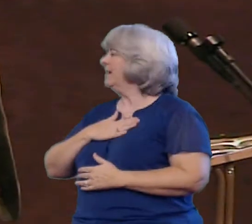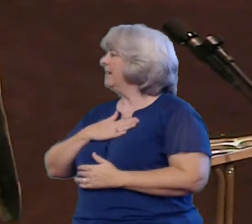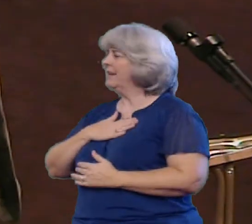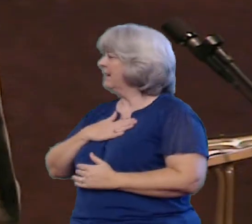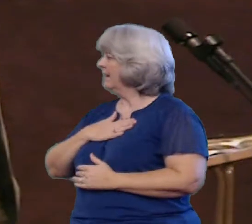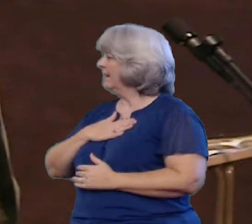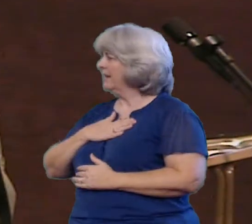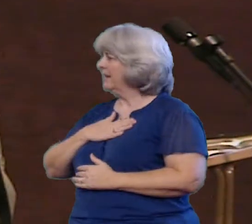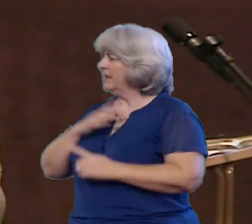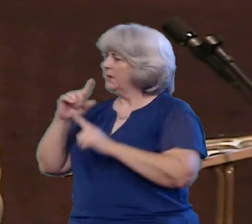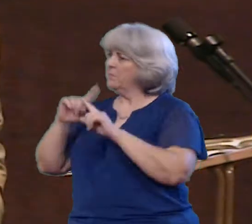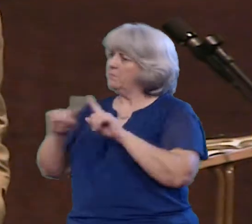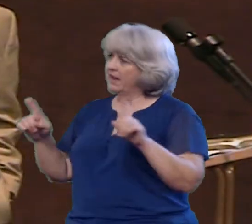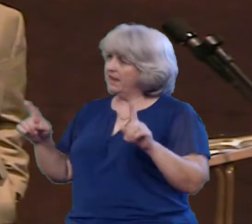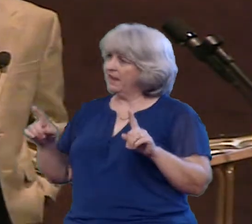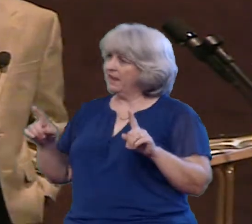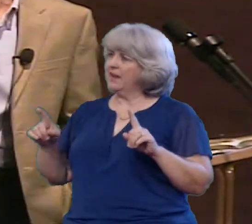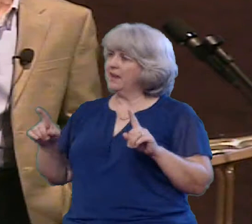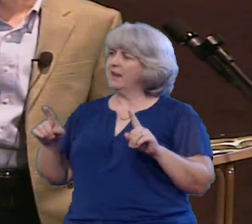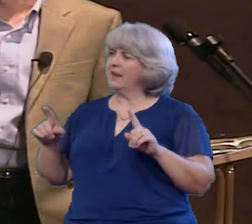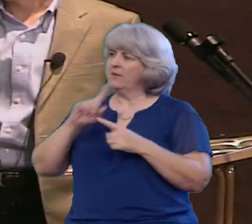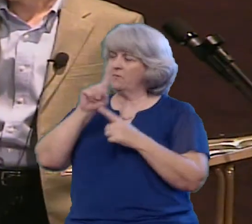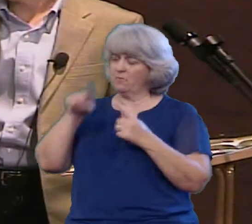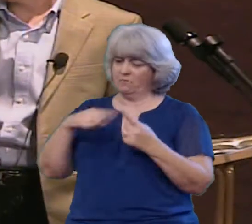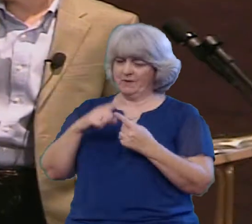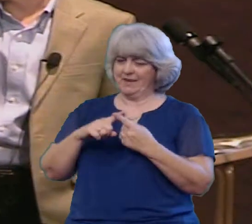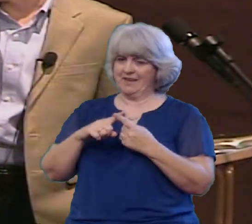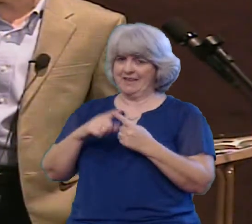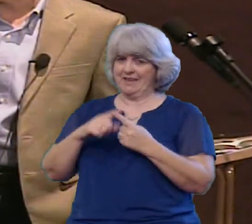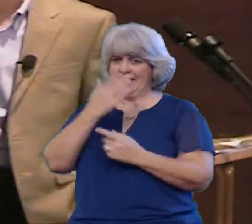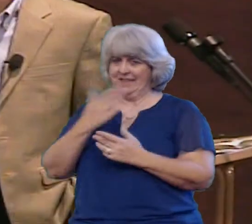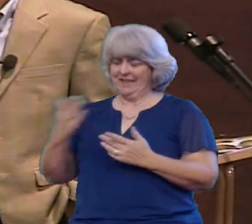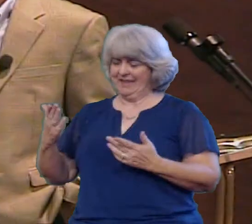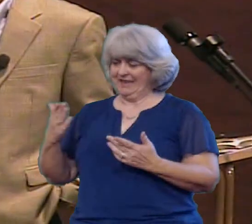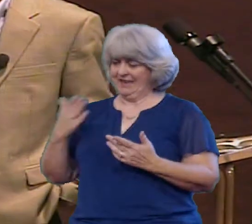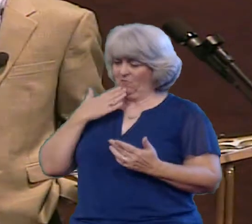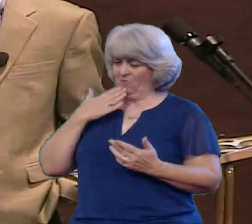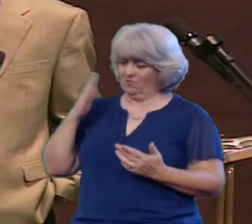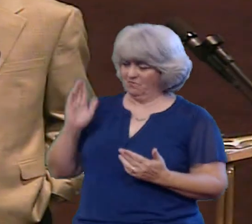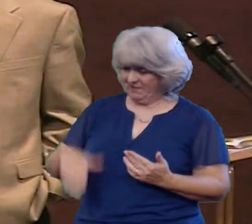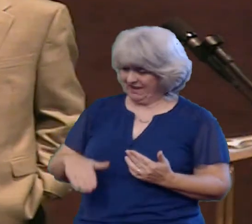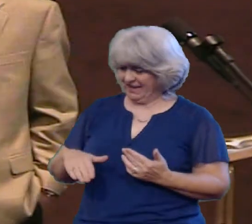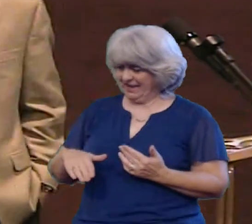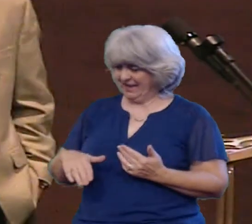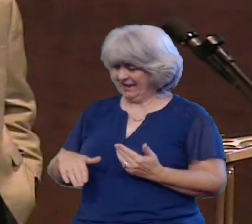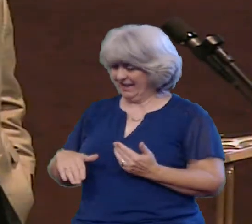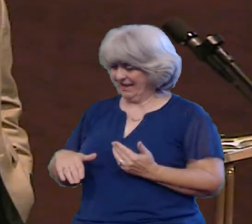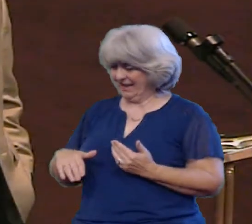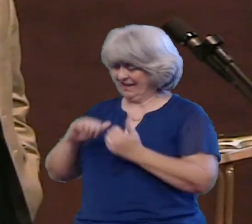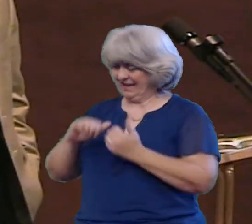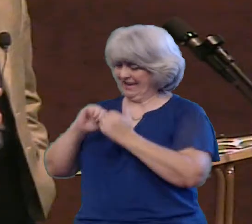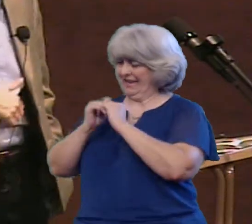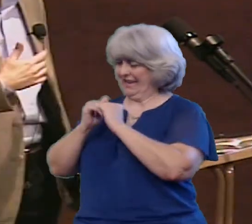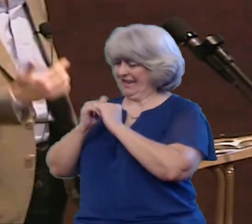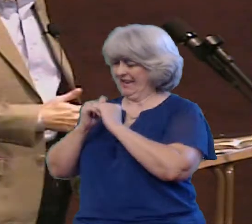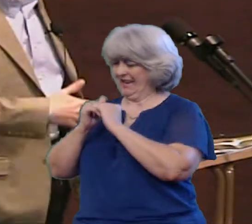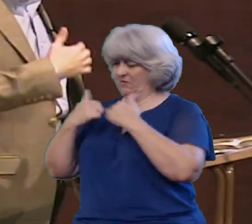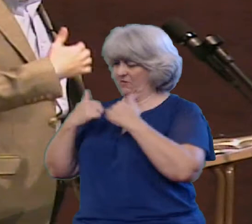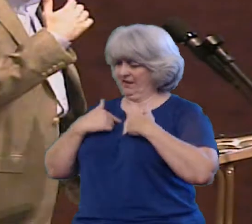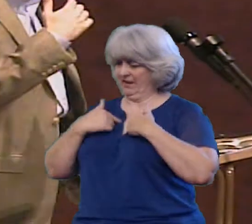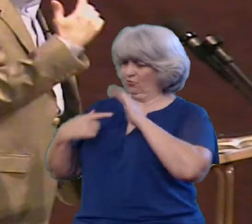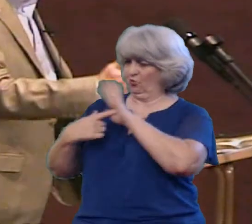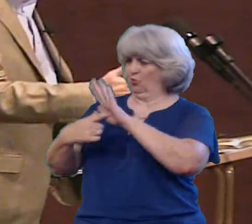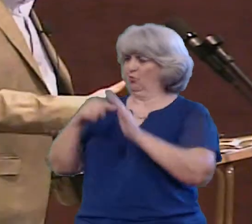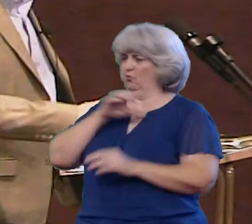But how do others see Christ living in us when things are going bad? And we talked about those days when a co-worker